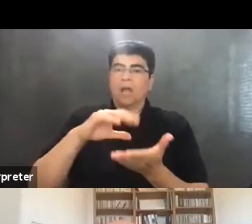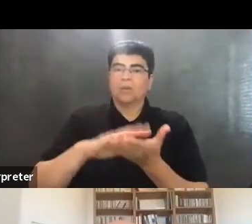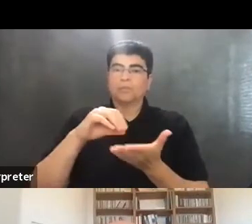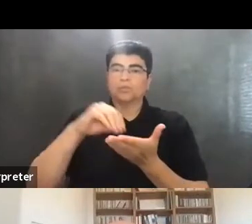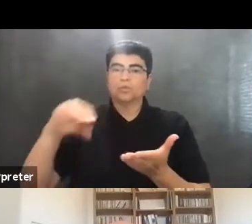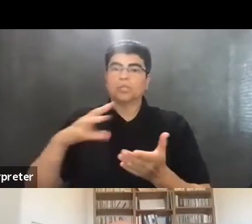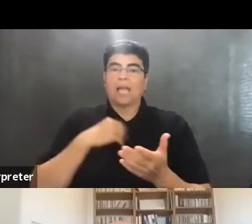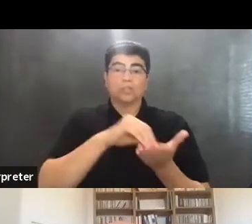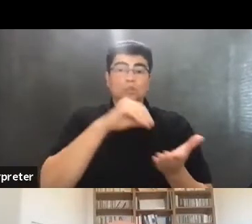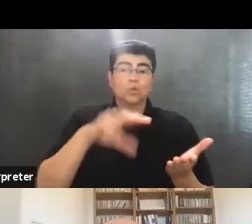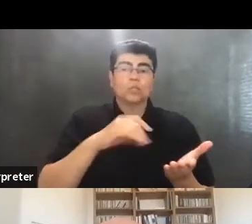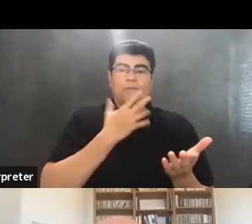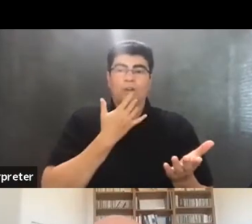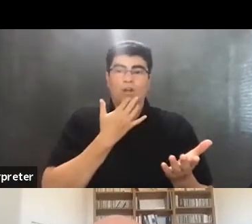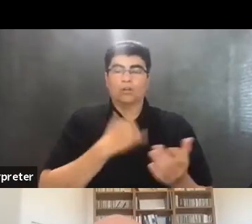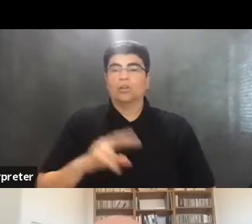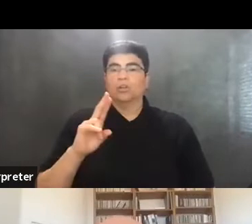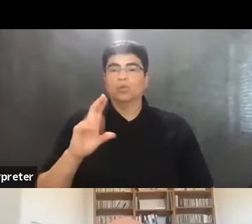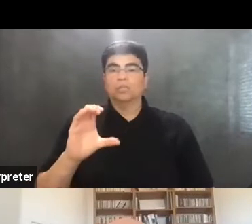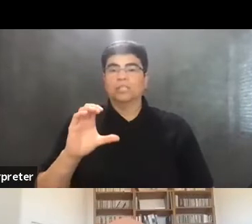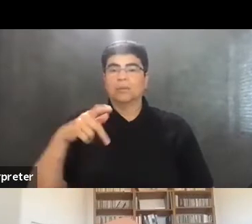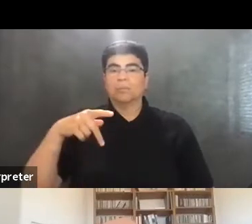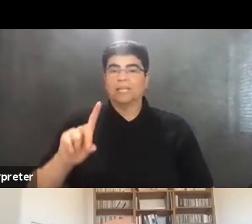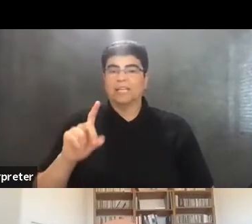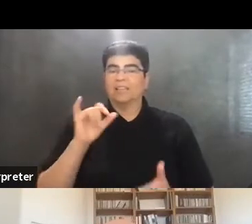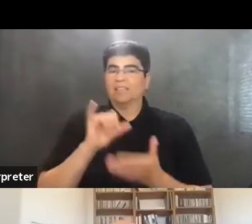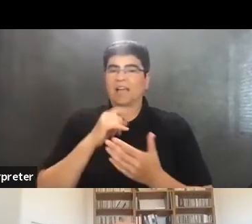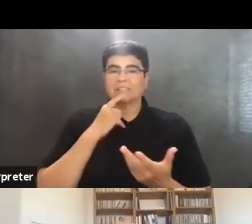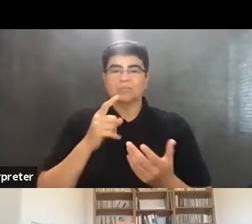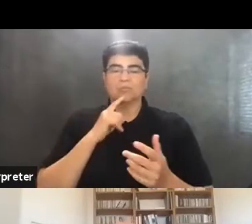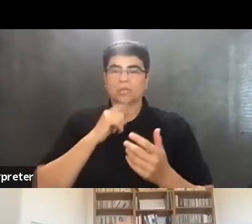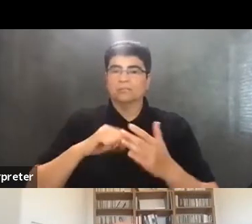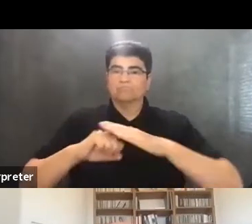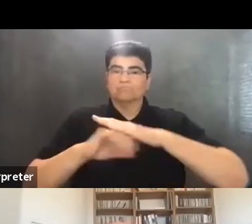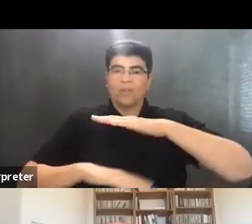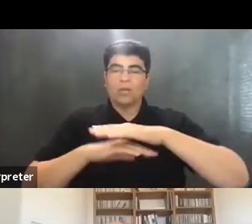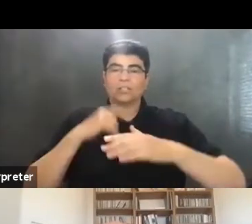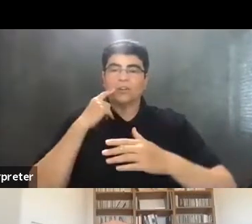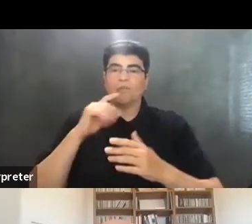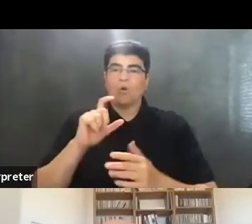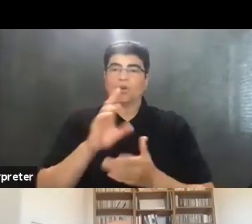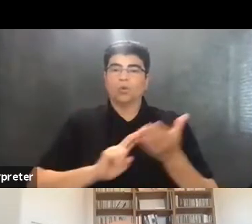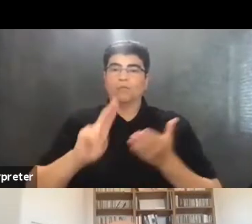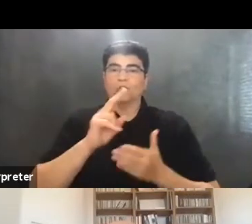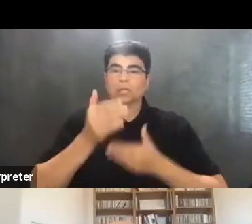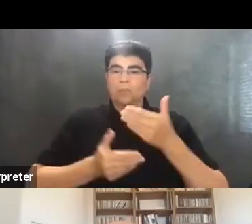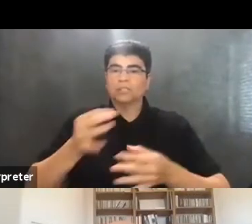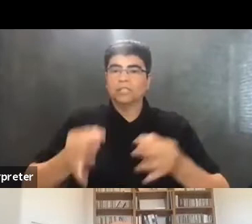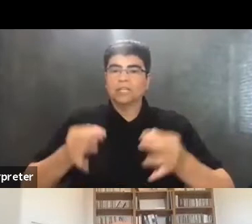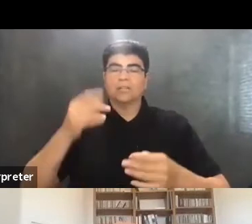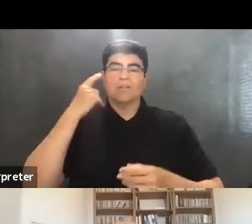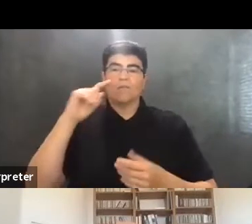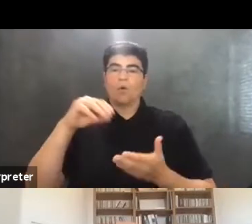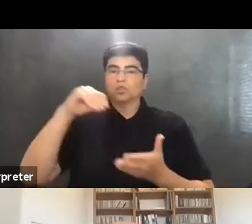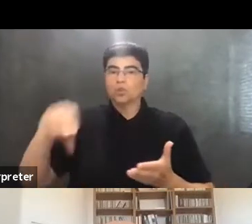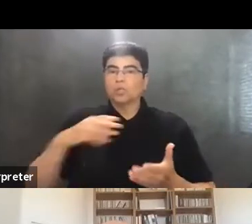students of color. UCPD, as the backbone of disciplinary proceedings, meant to maintain order among students and